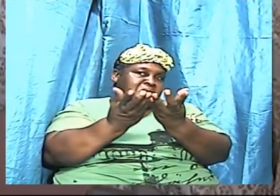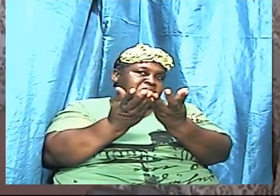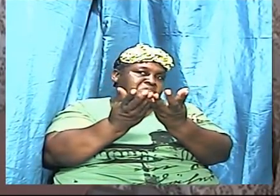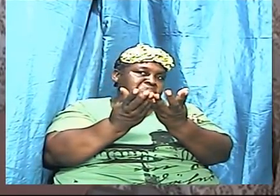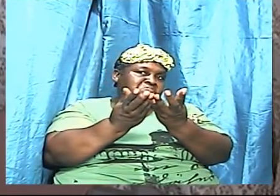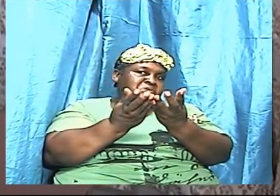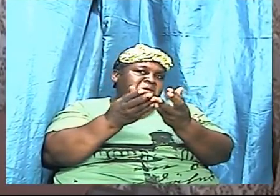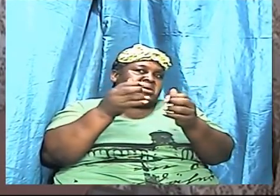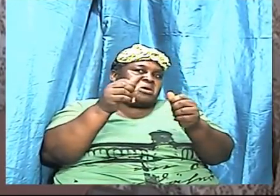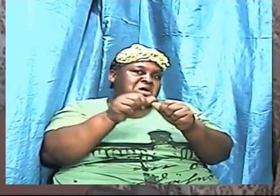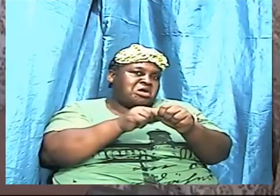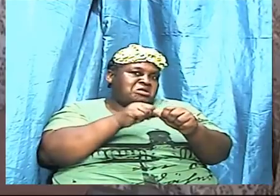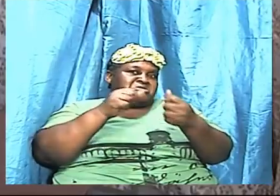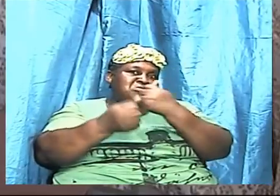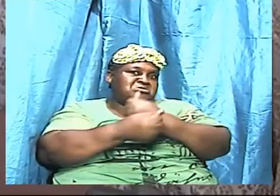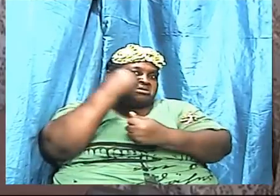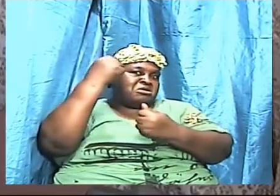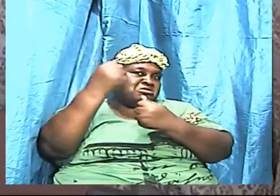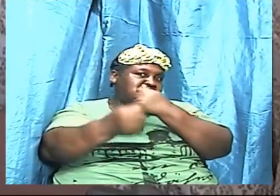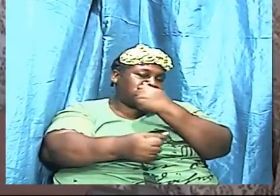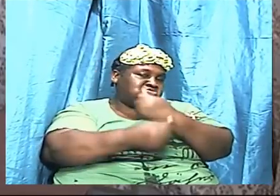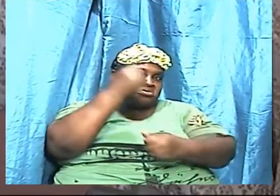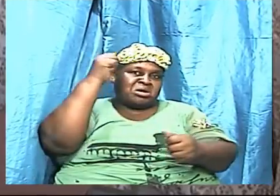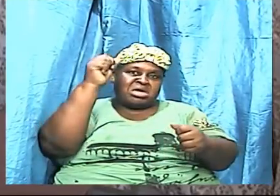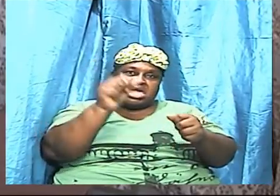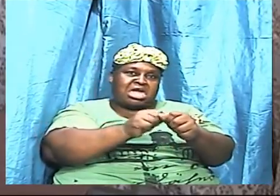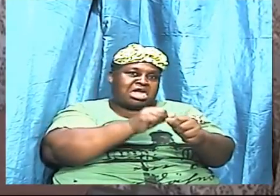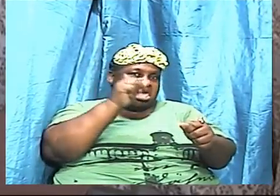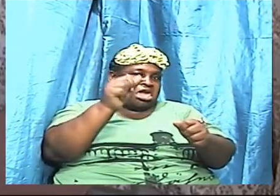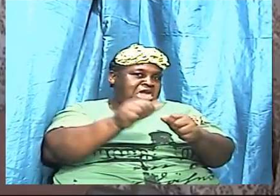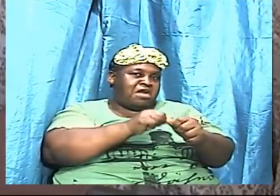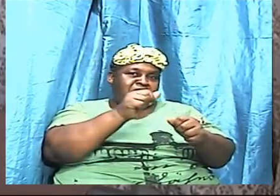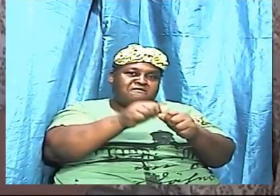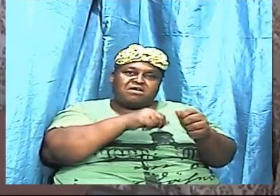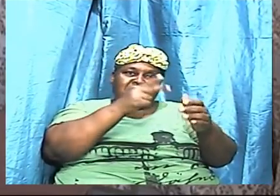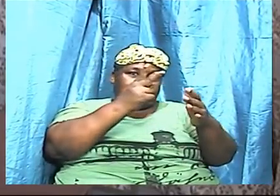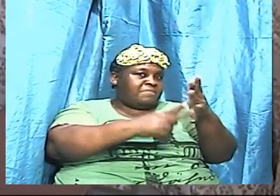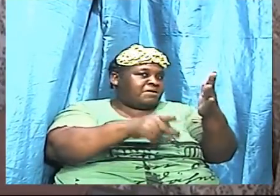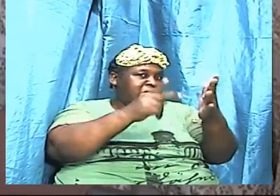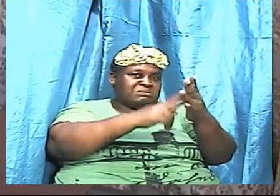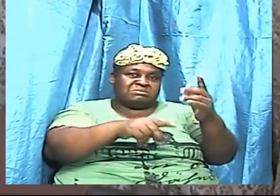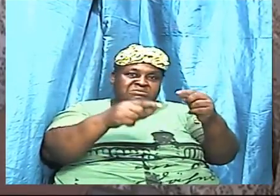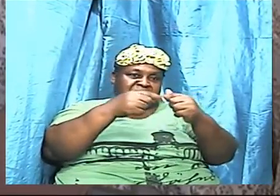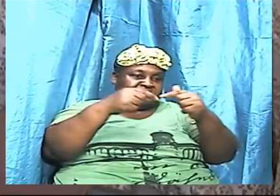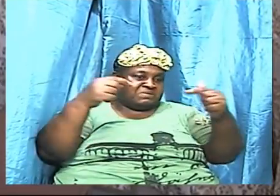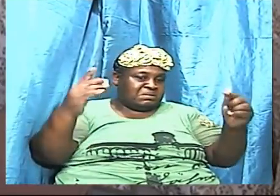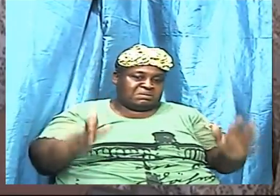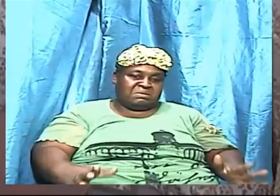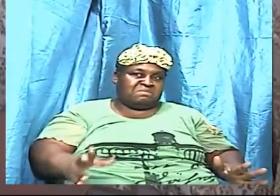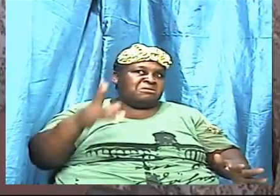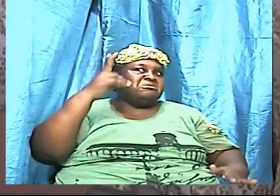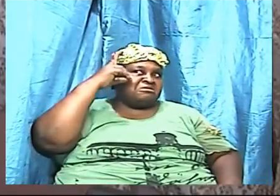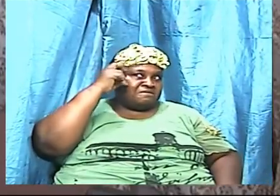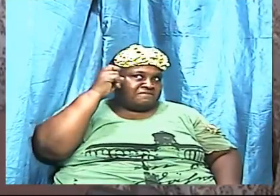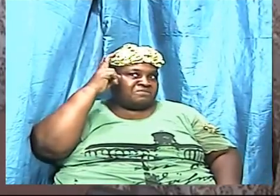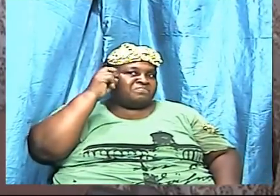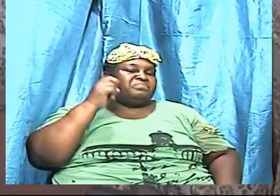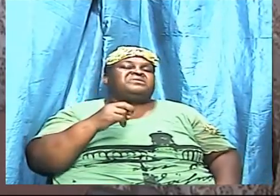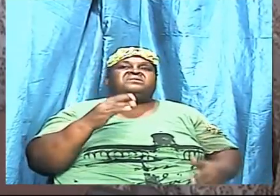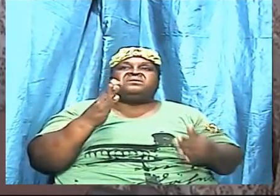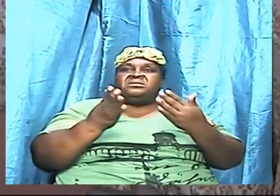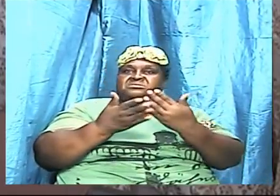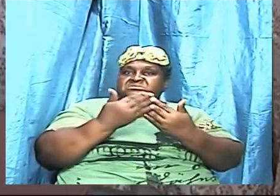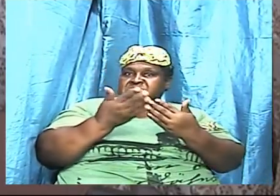no mistake about that and and is as simple as